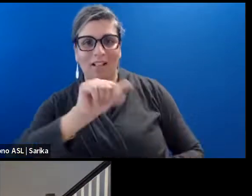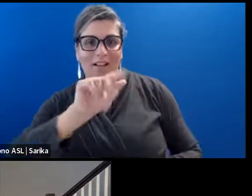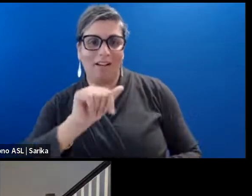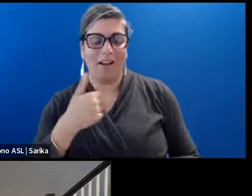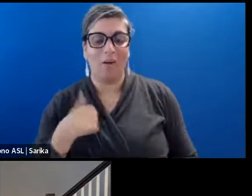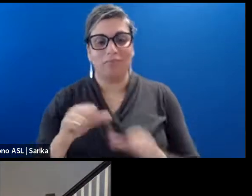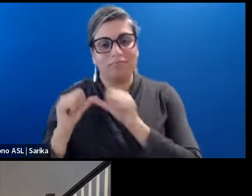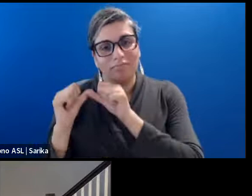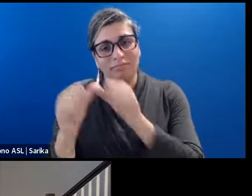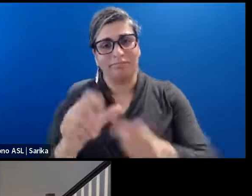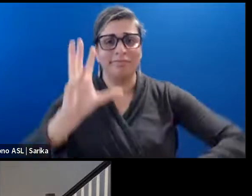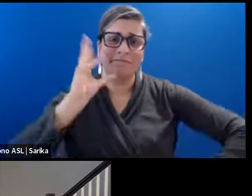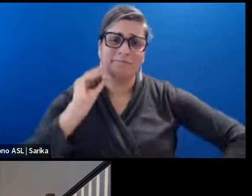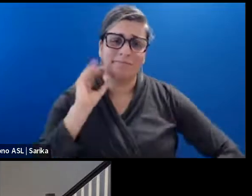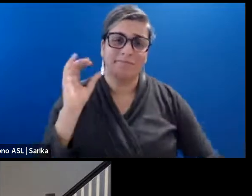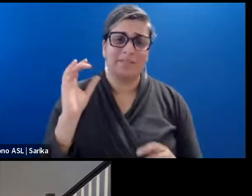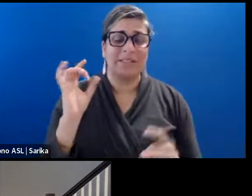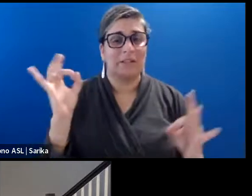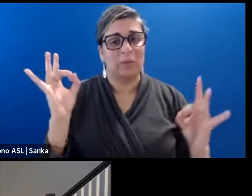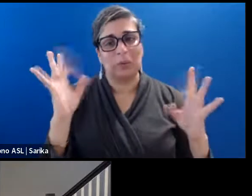to experience extreme drought.